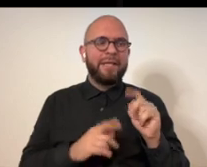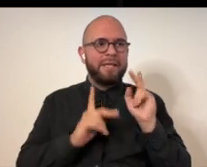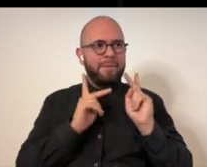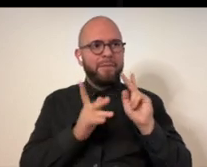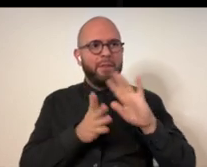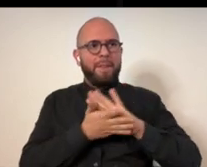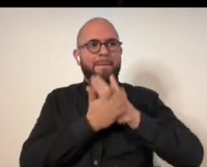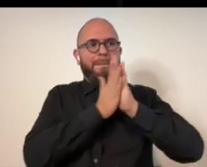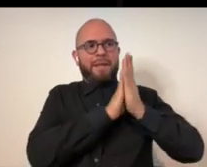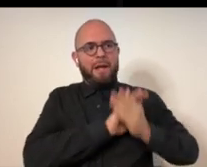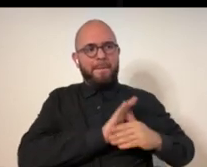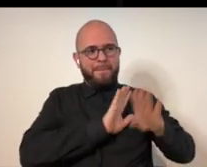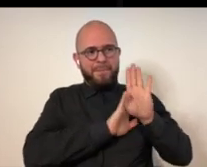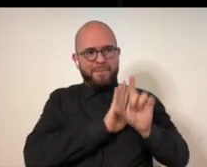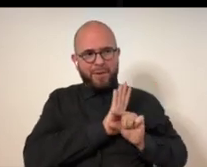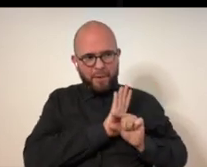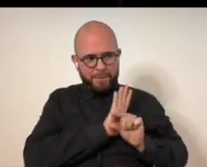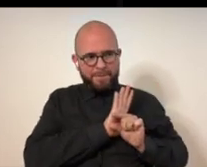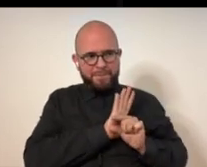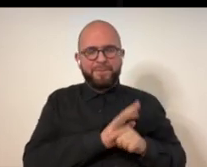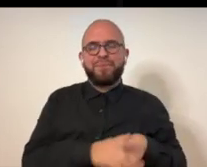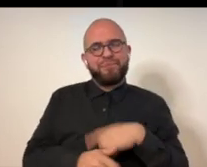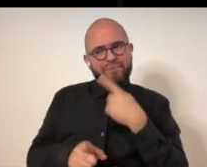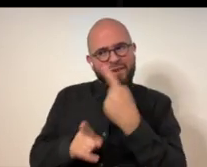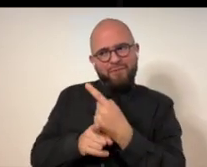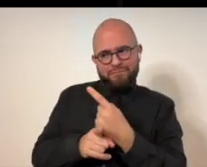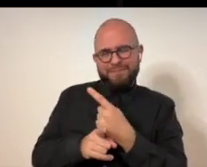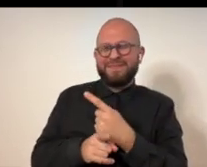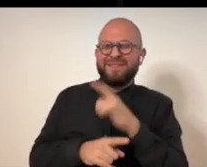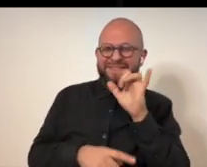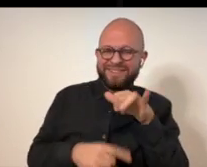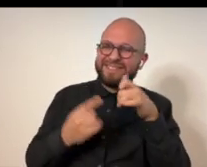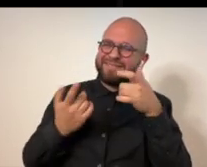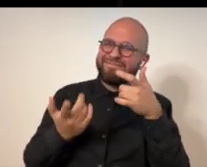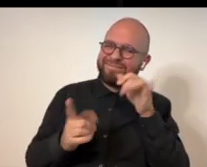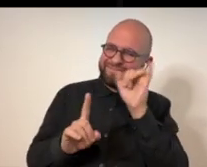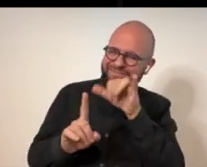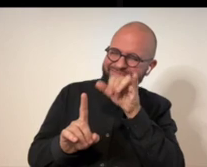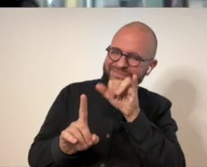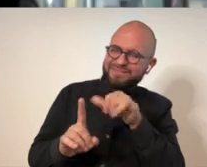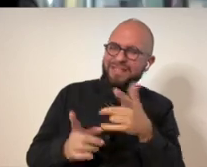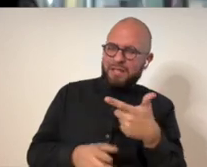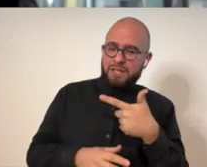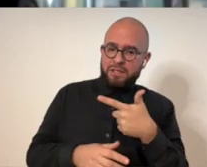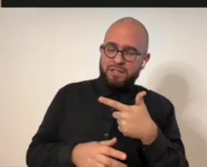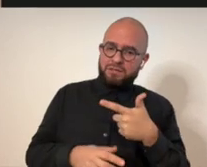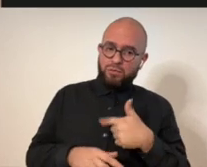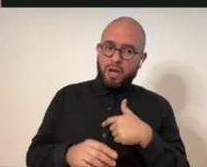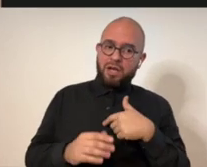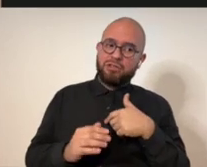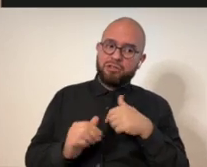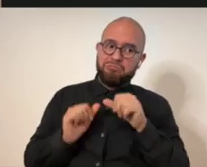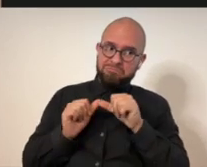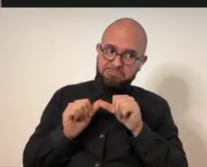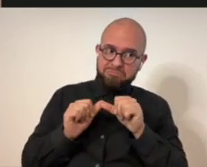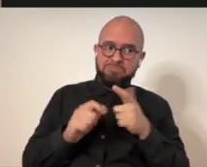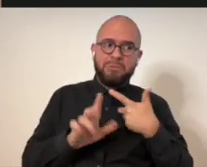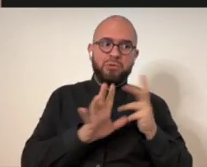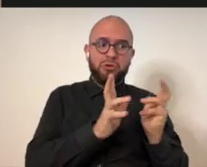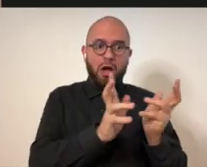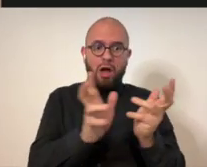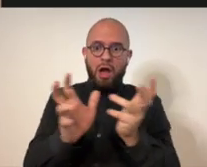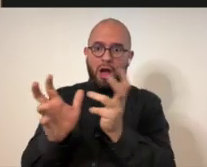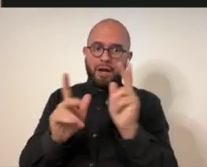Whereas a lot of time with Klimt, the people sort of become the background and Right. Well, that was the thing. As I